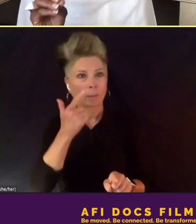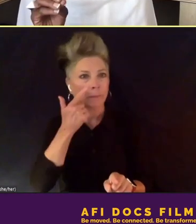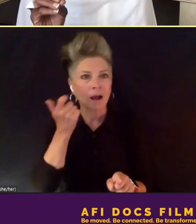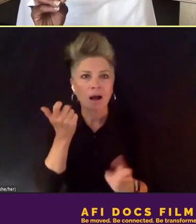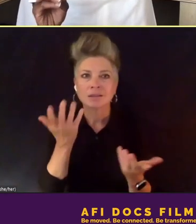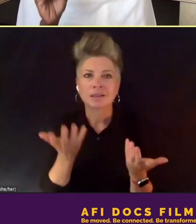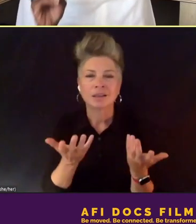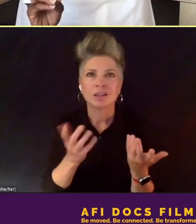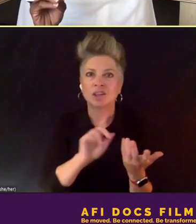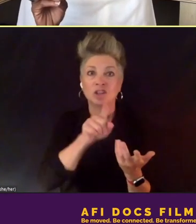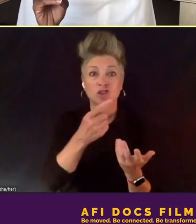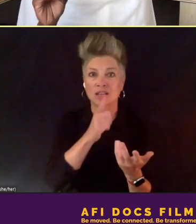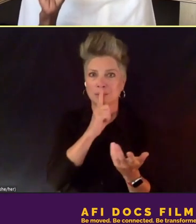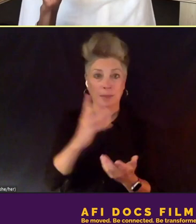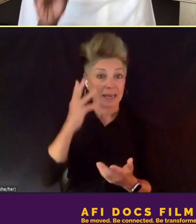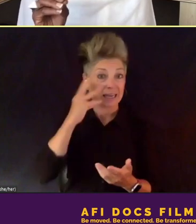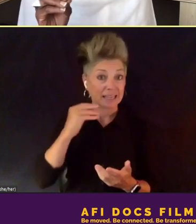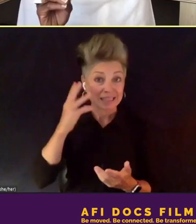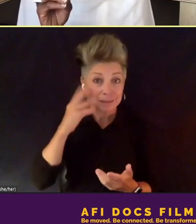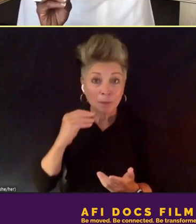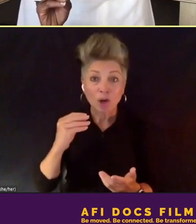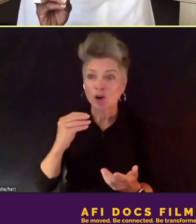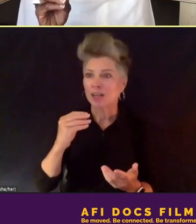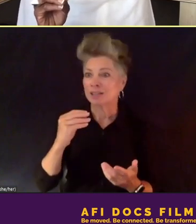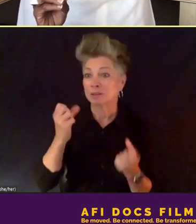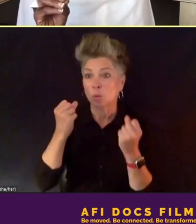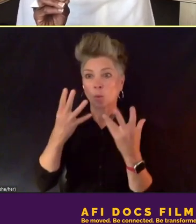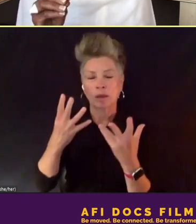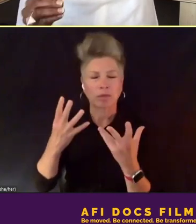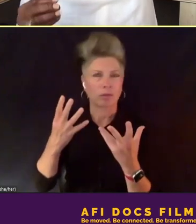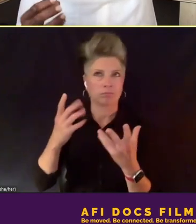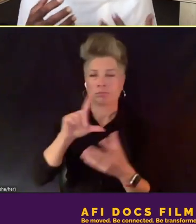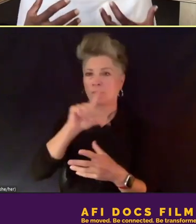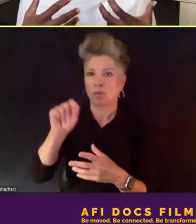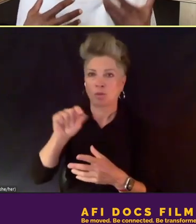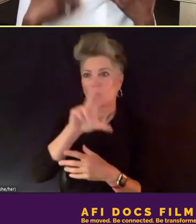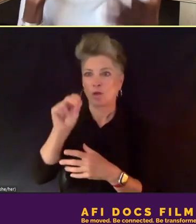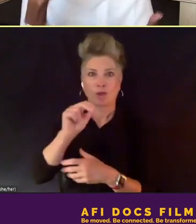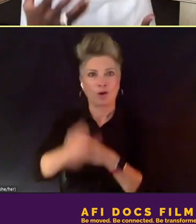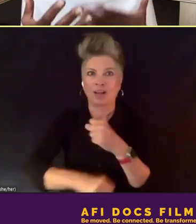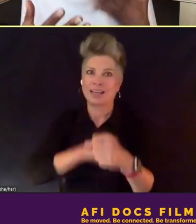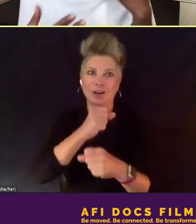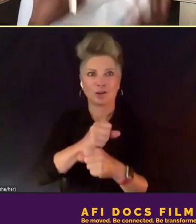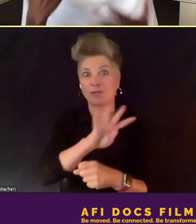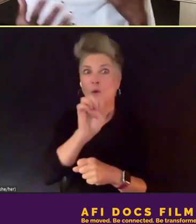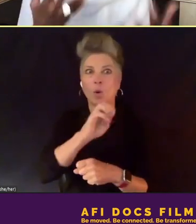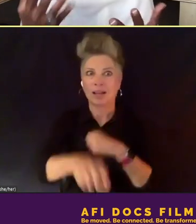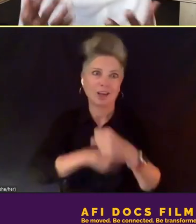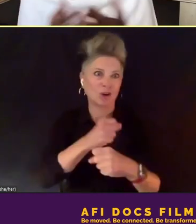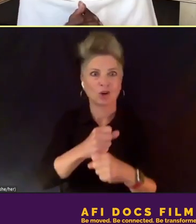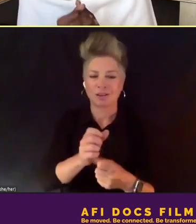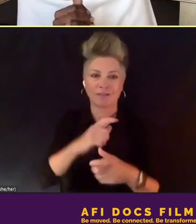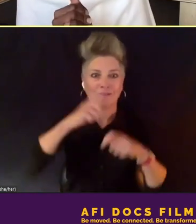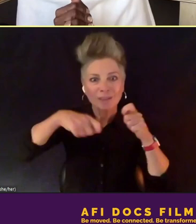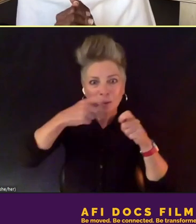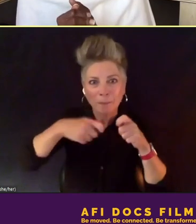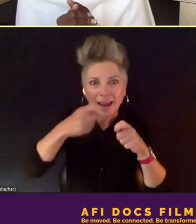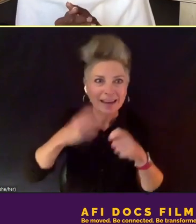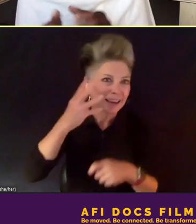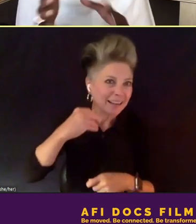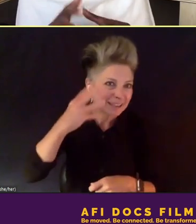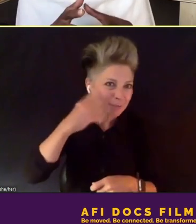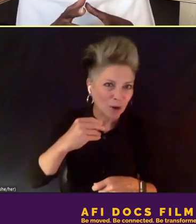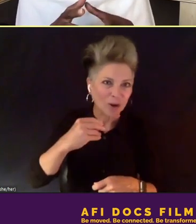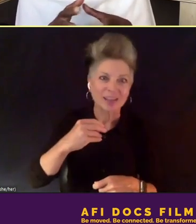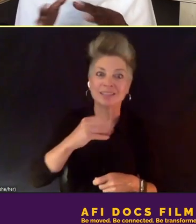experienced as Mark is with, you know, so many decades of filmmaking behind him, and sort of me sort of bringing, you know, these ideas to the table,